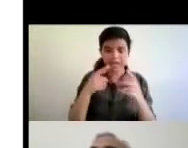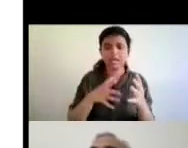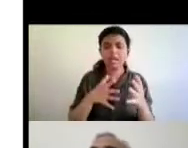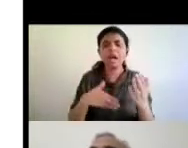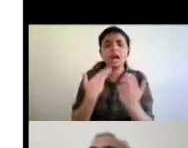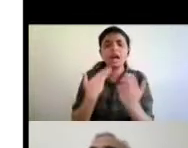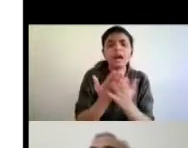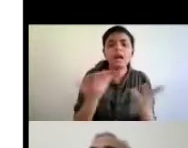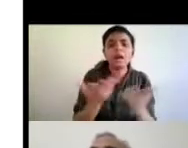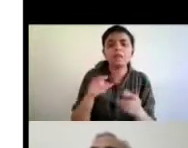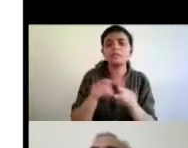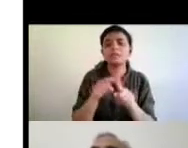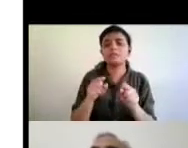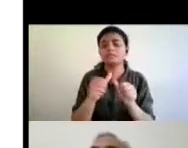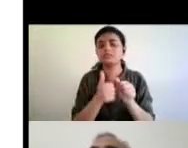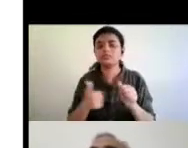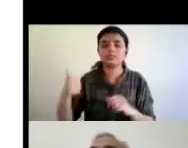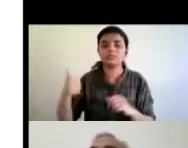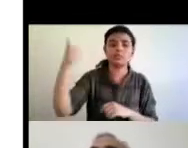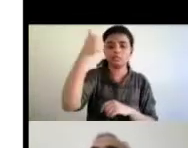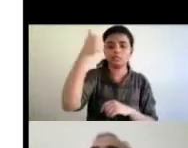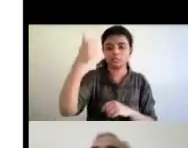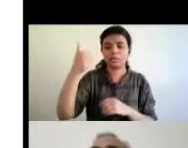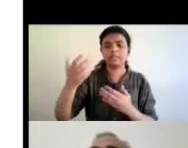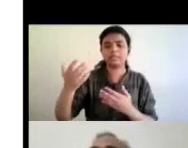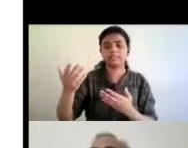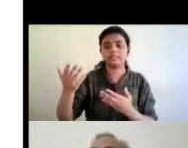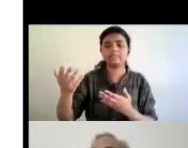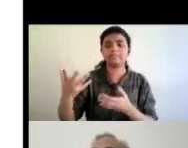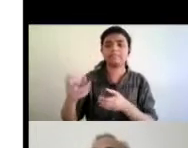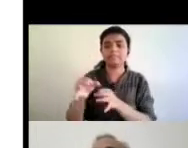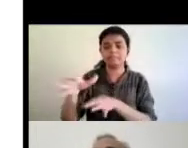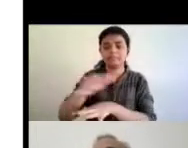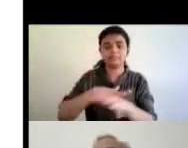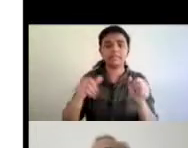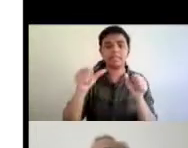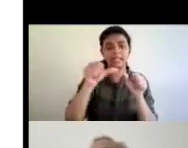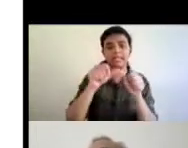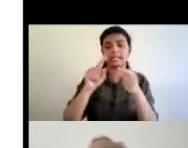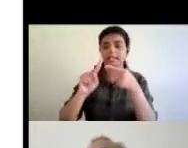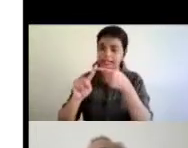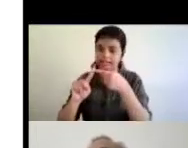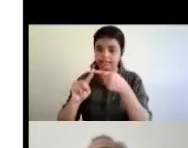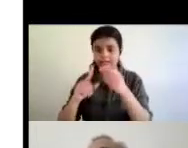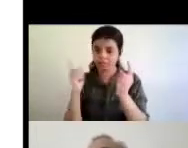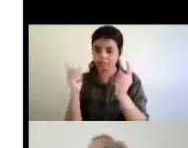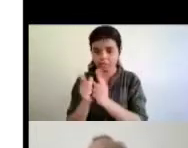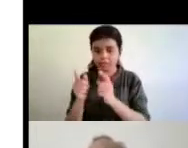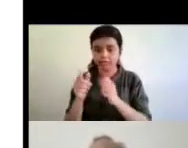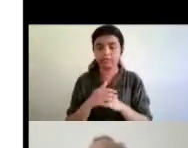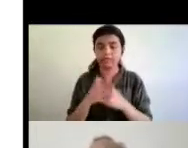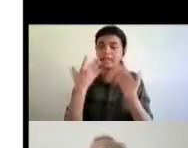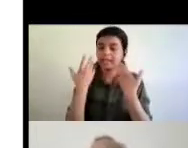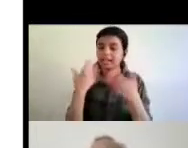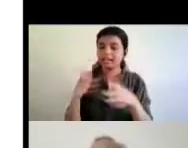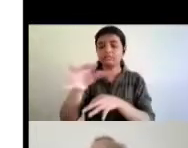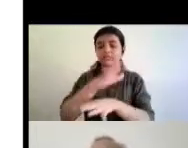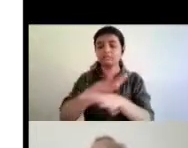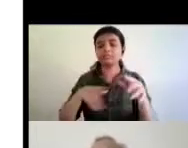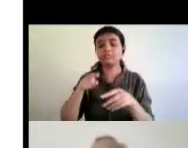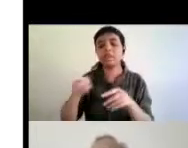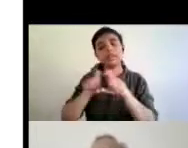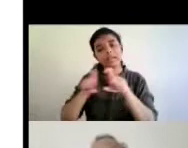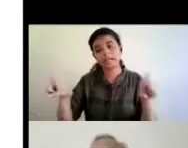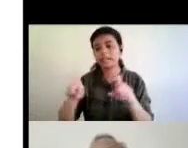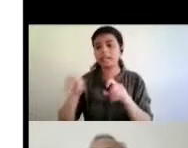entity or ae in short so any organization and there is a clear definition of who can be